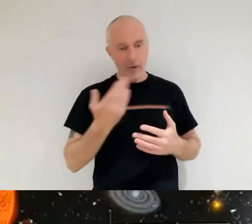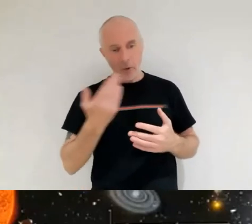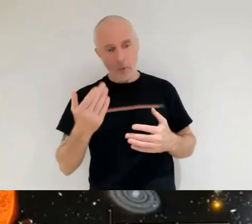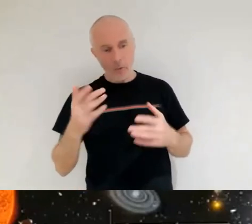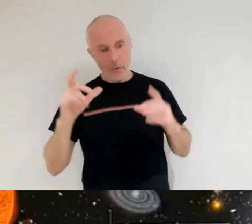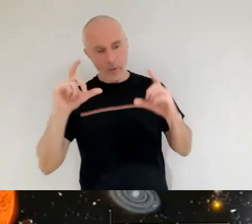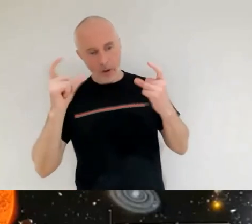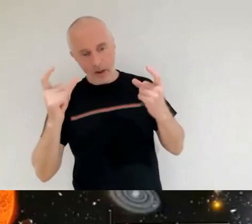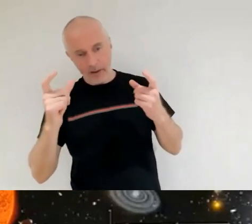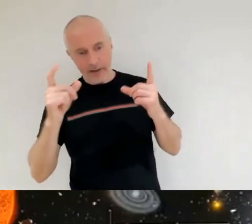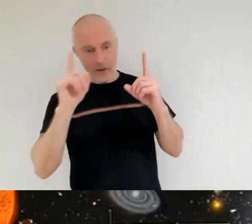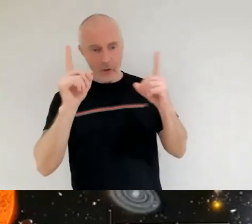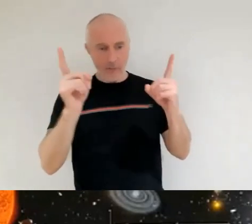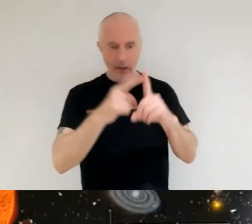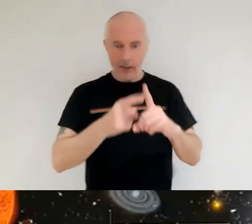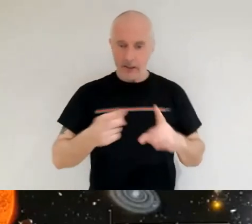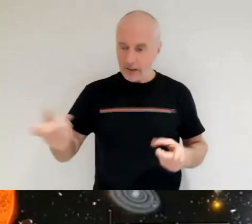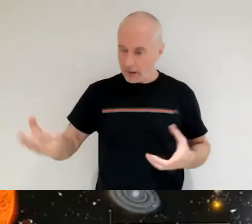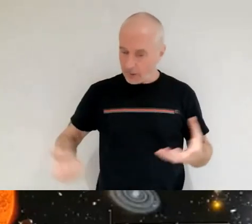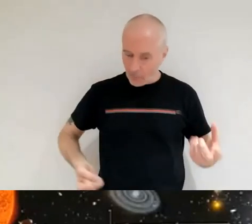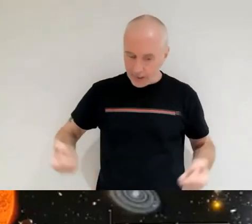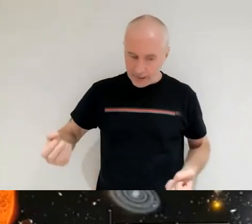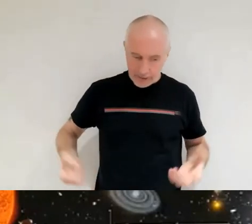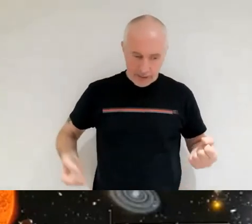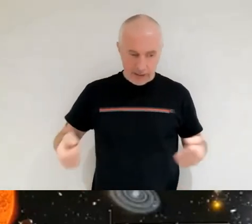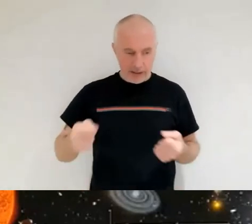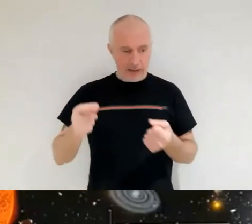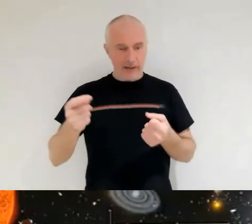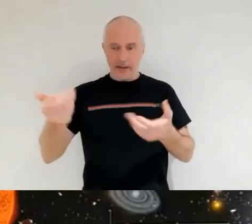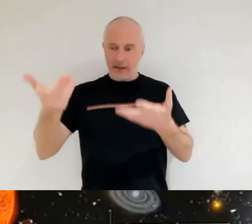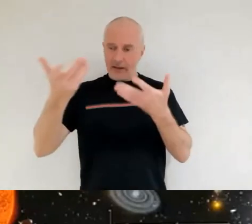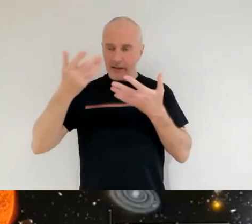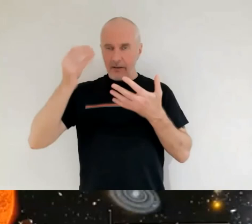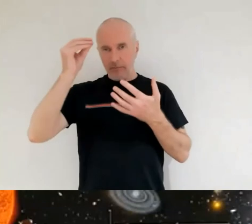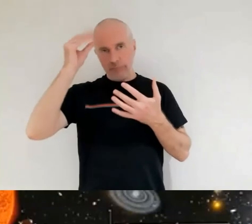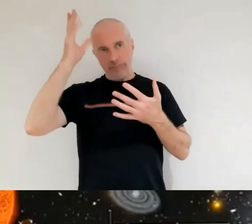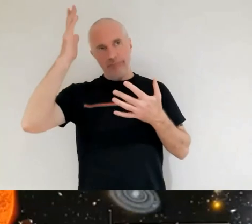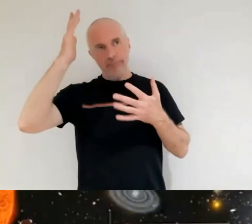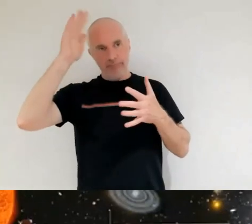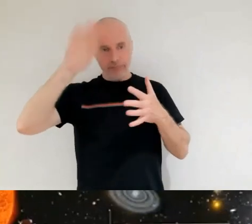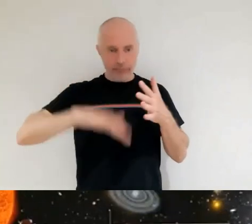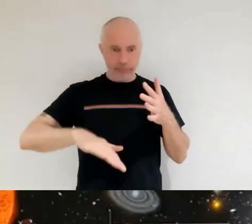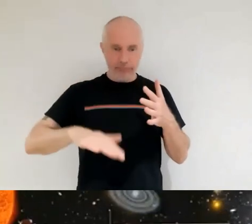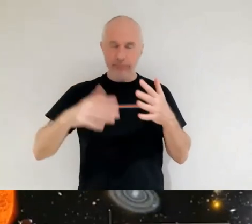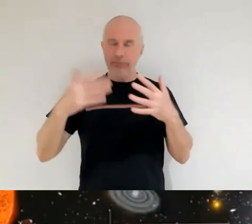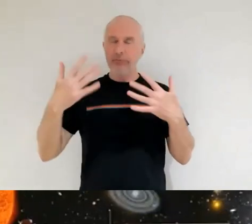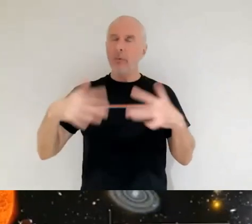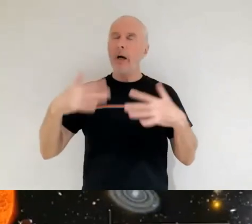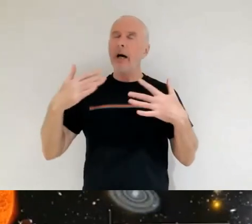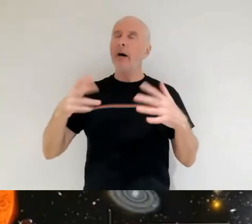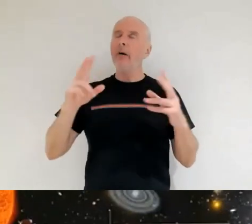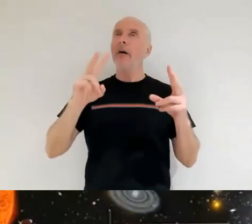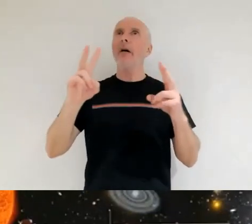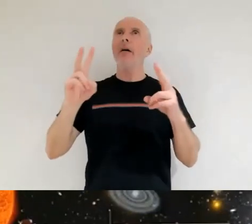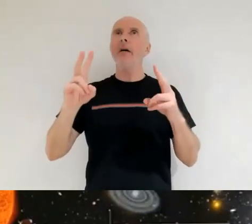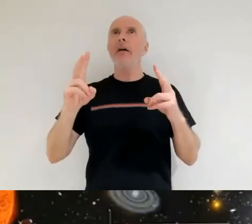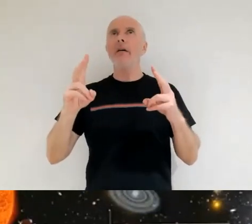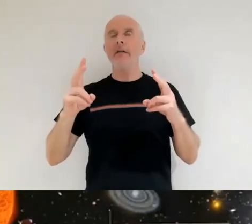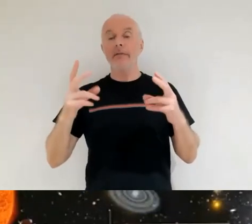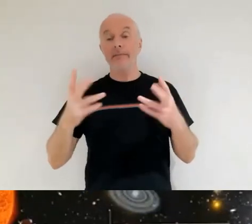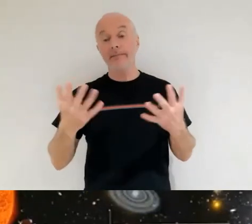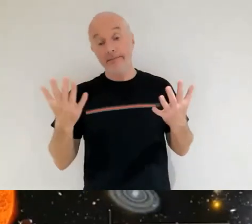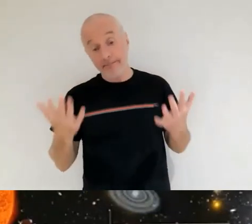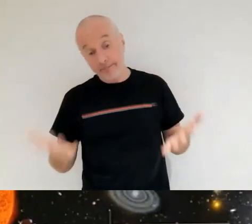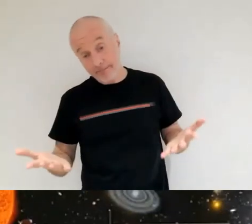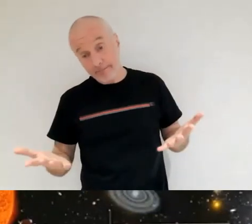it's giving us knowledge it's giving us a sense of awe and wonder and ultimately the